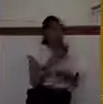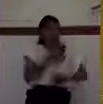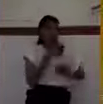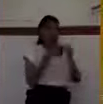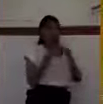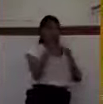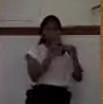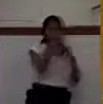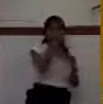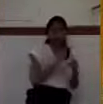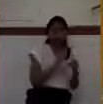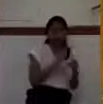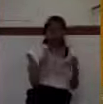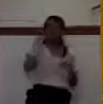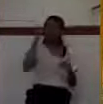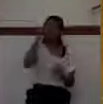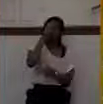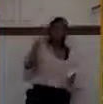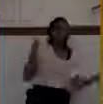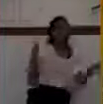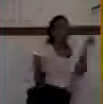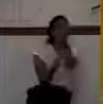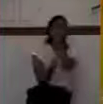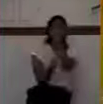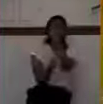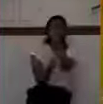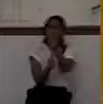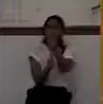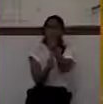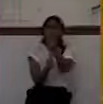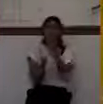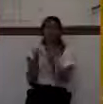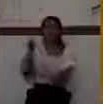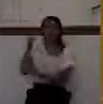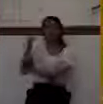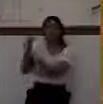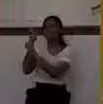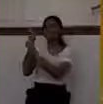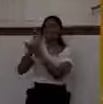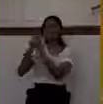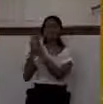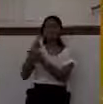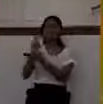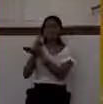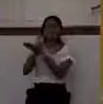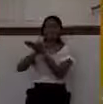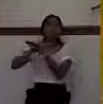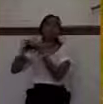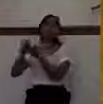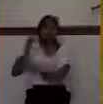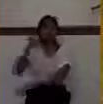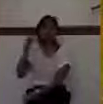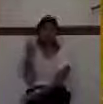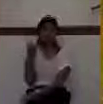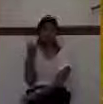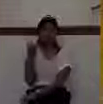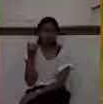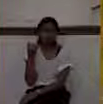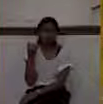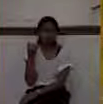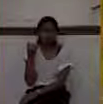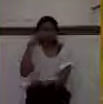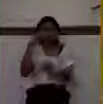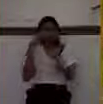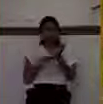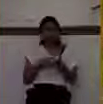God, that you put ahead of God, then there is a holy jealousy that God has. And notice